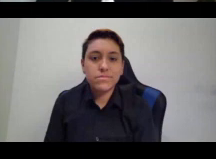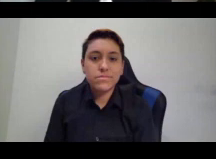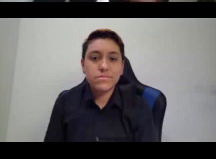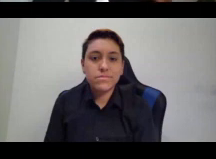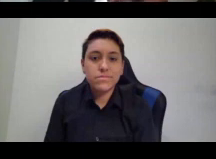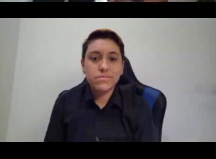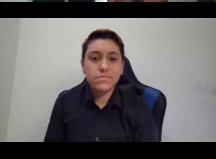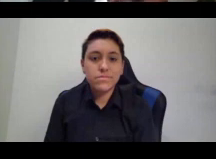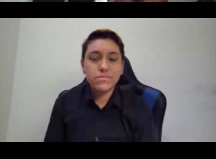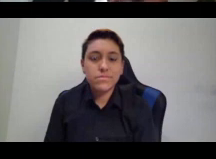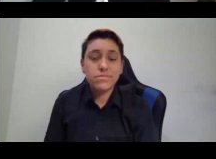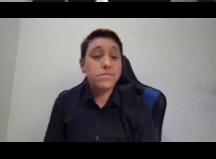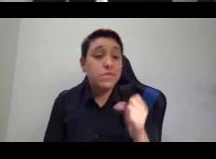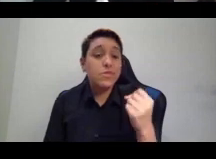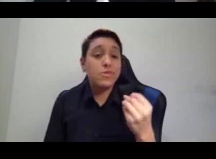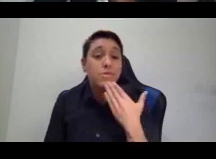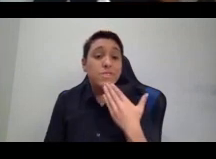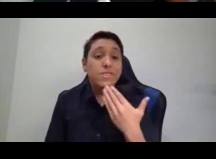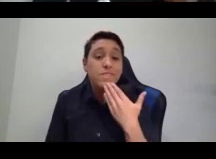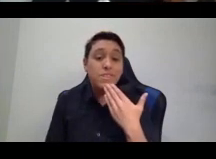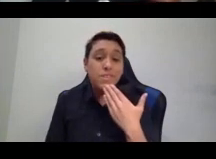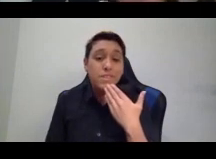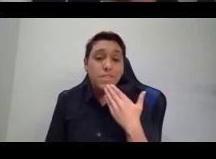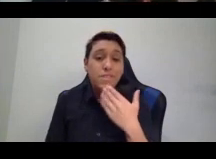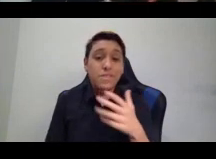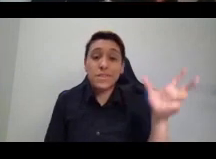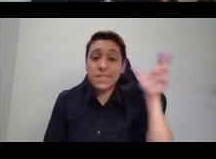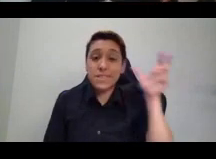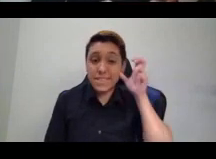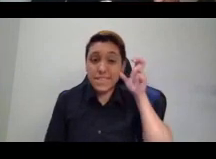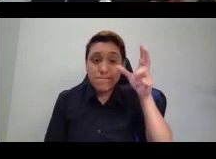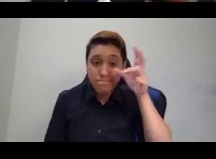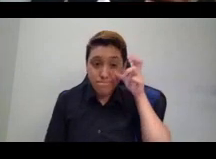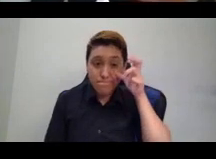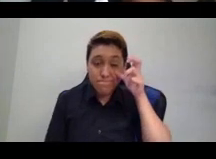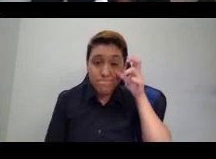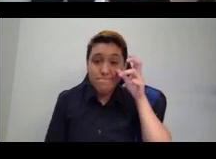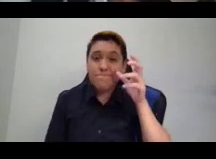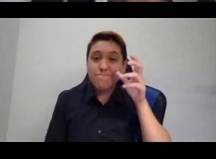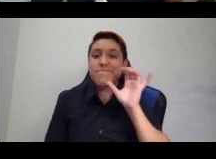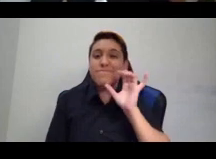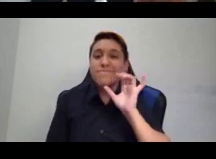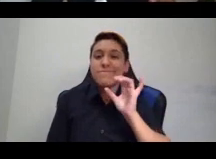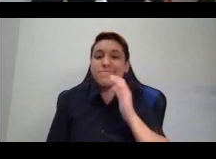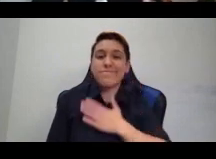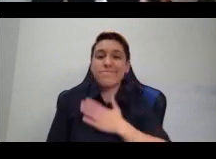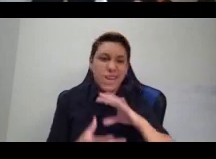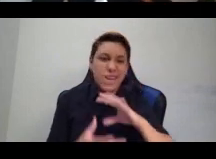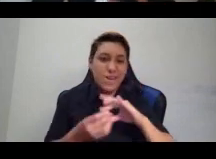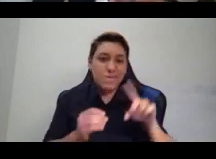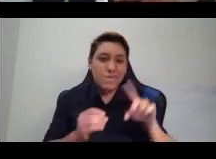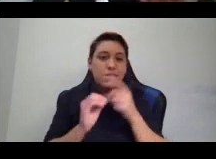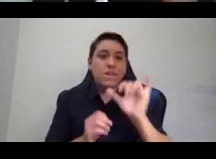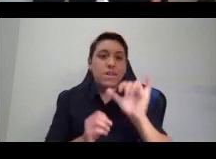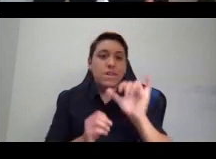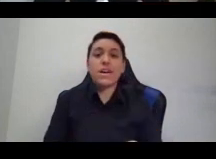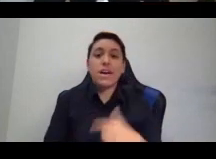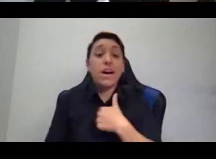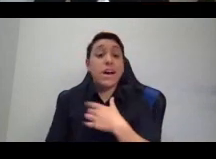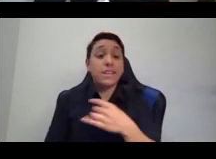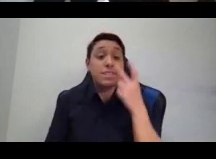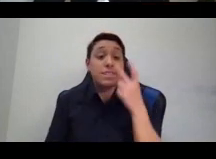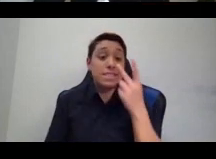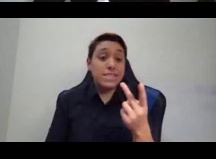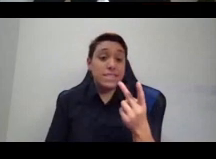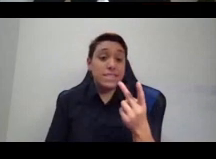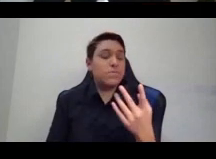So thank you for listening to that. I always like to say that the land acknowledgement